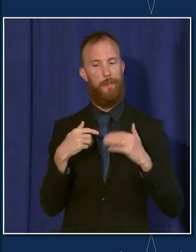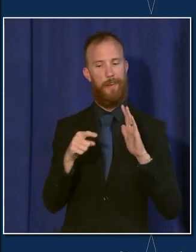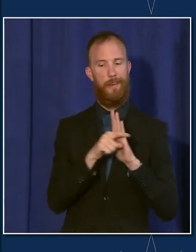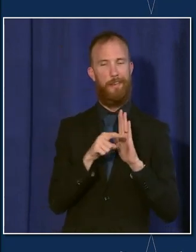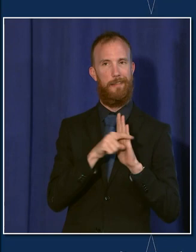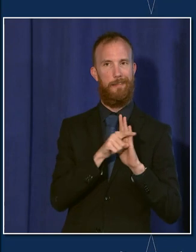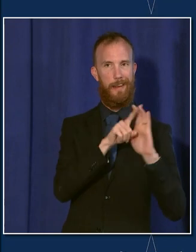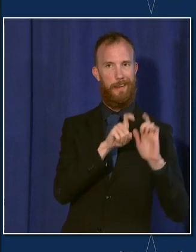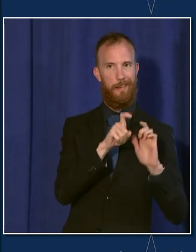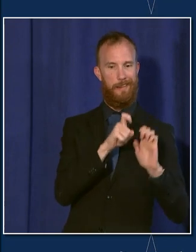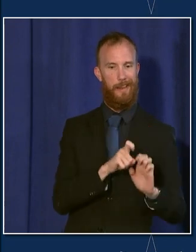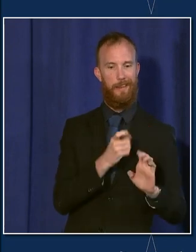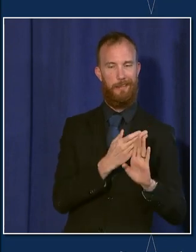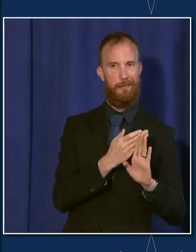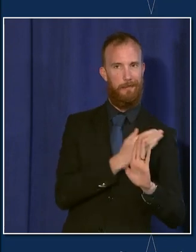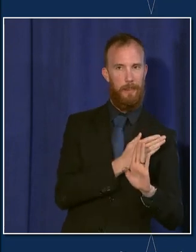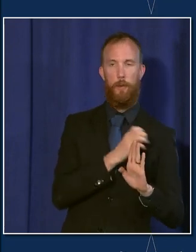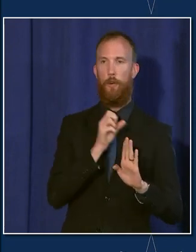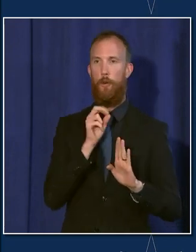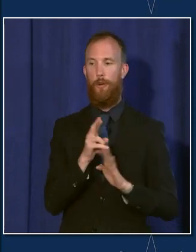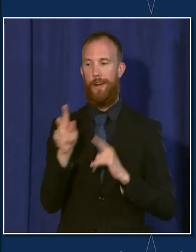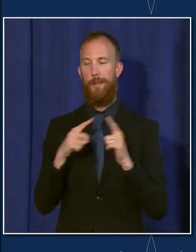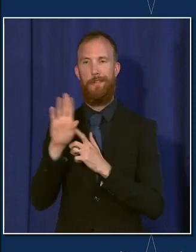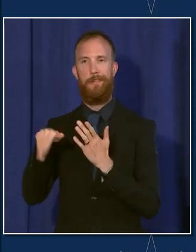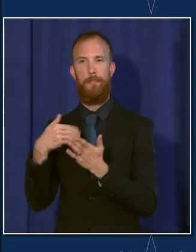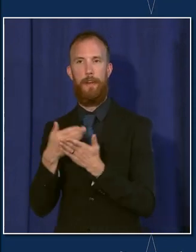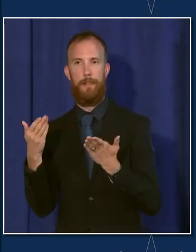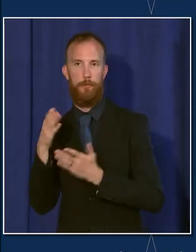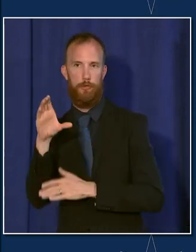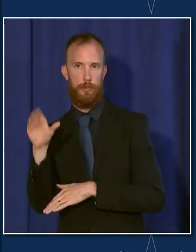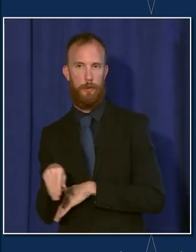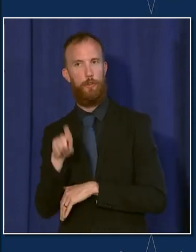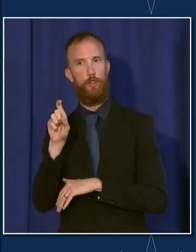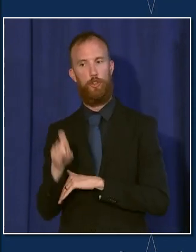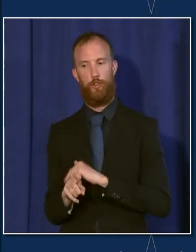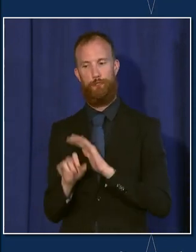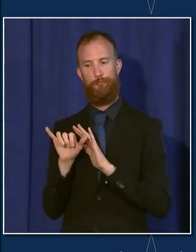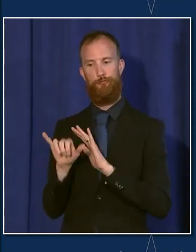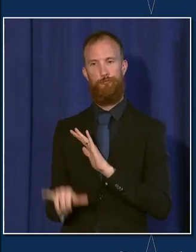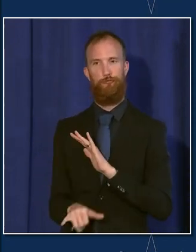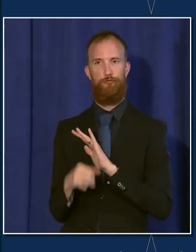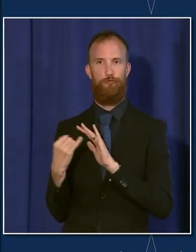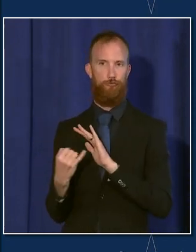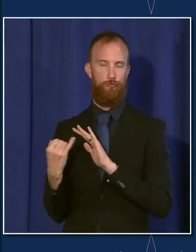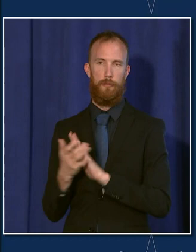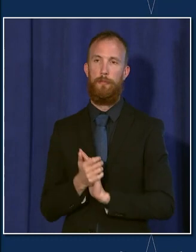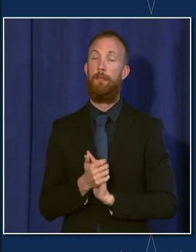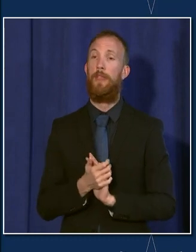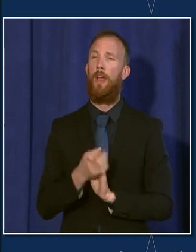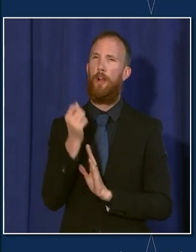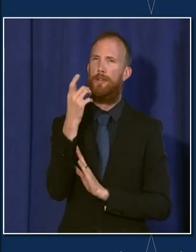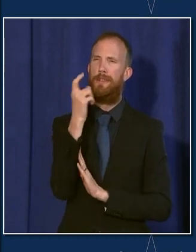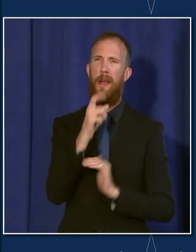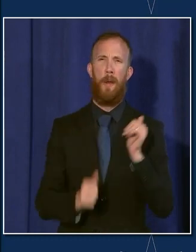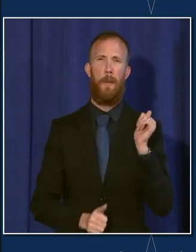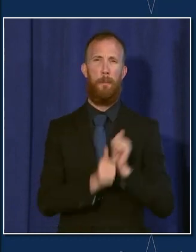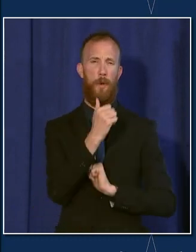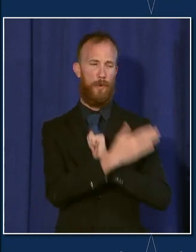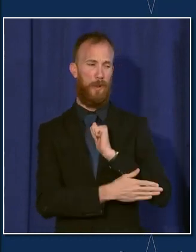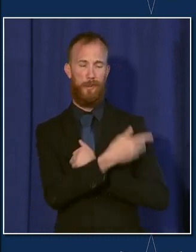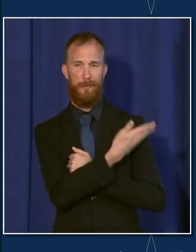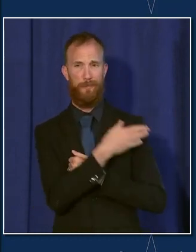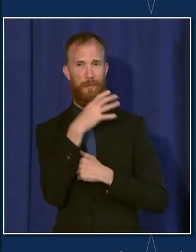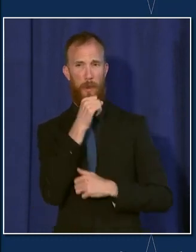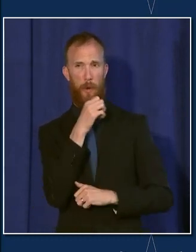test result or quarantine upon arrival. And I just want to note that although much of the country is orange, there are